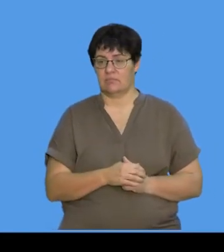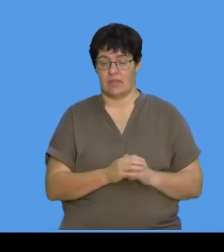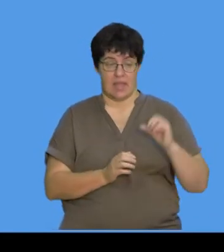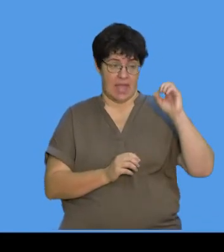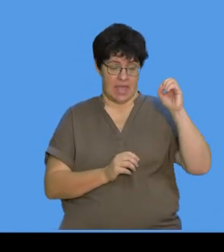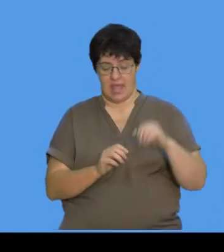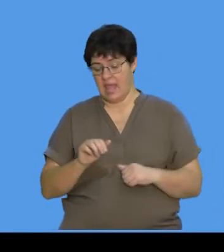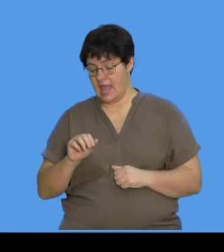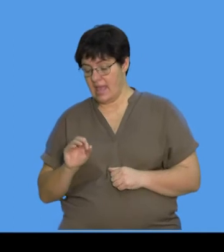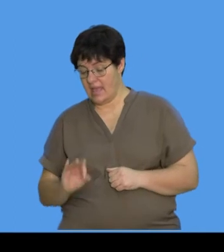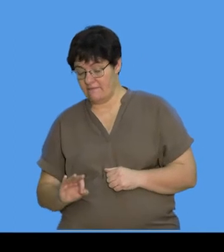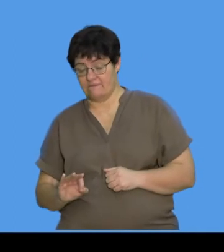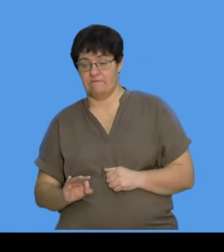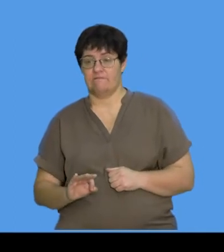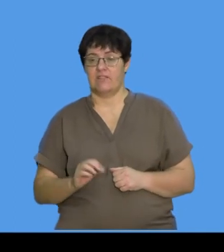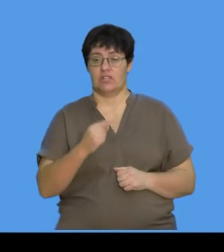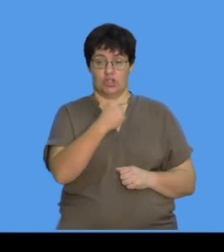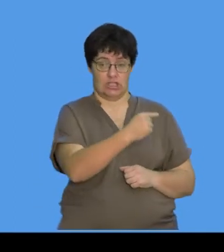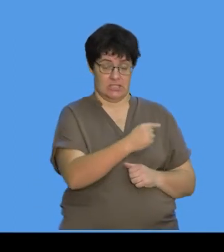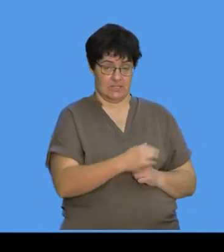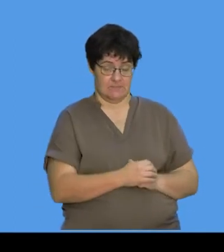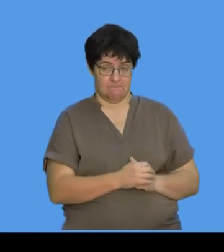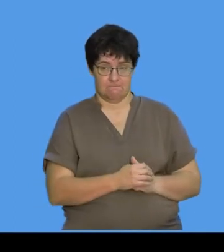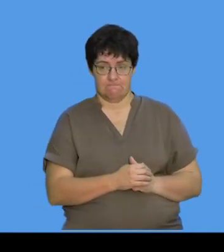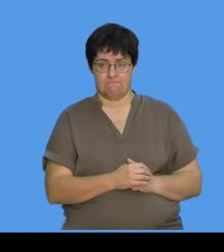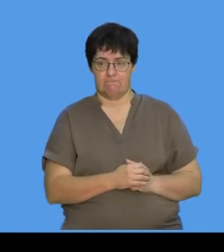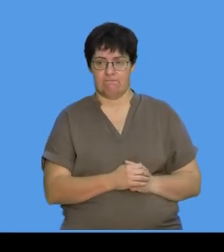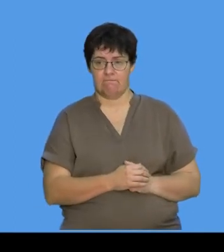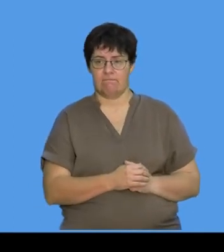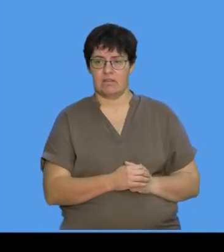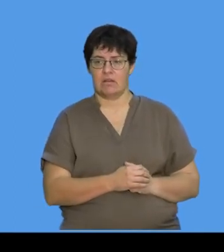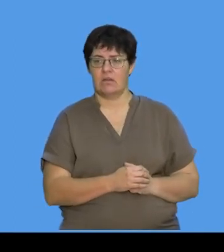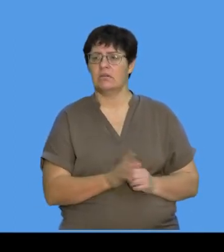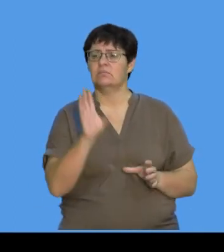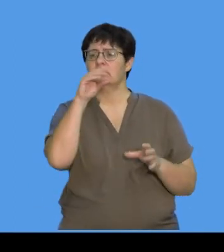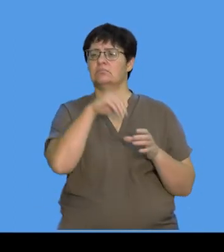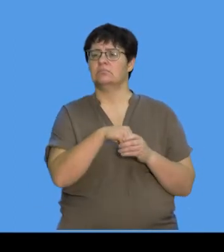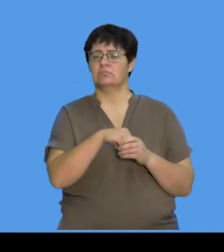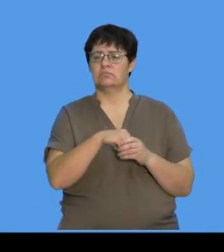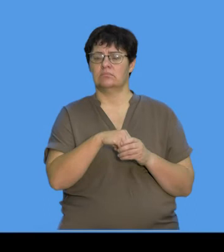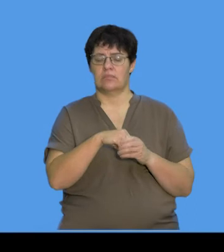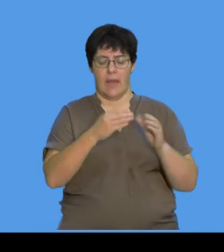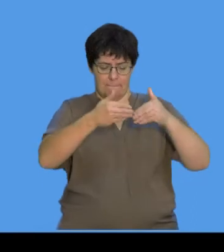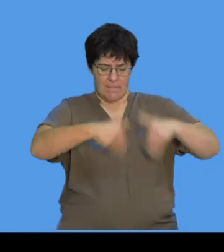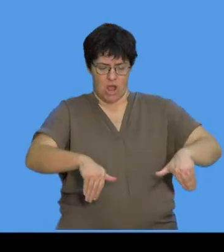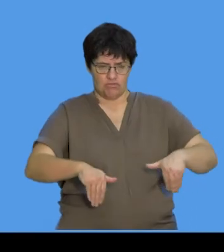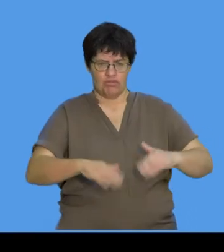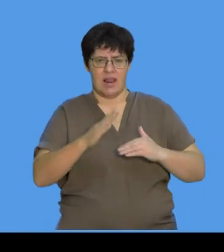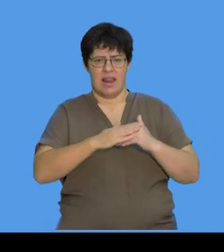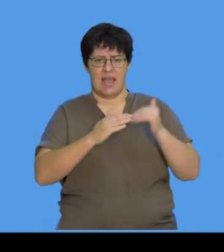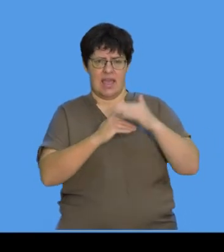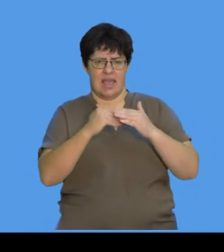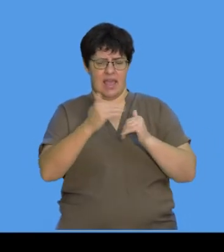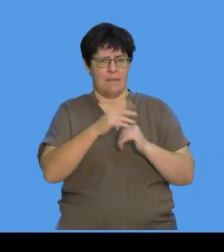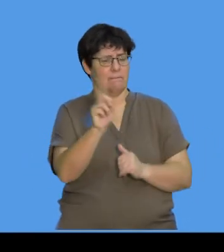A, F, and G, are all part of the boundary layer. What is the